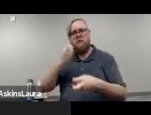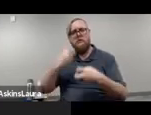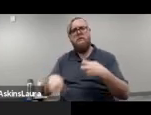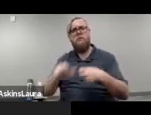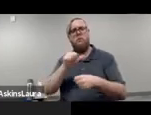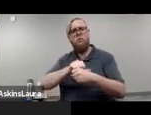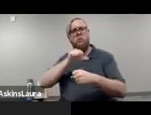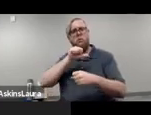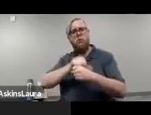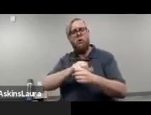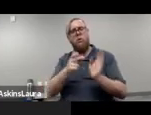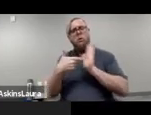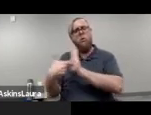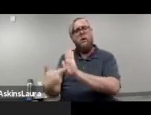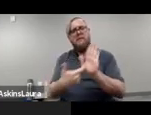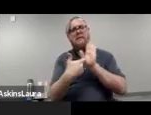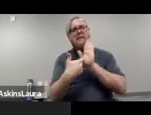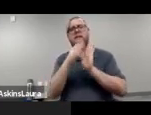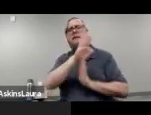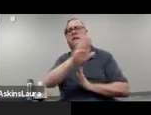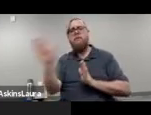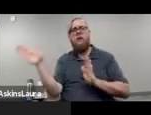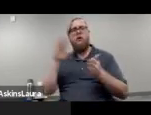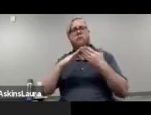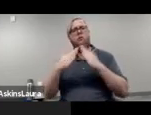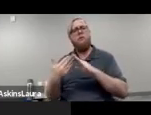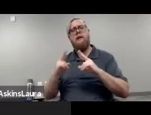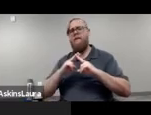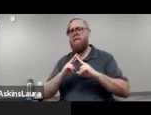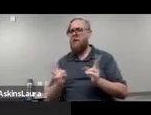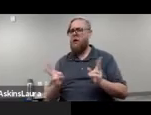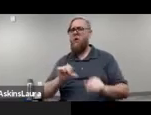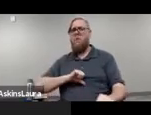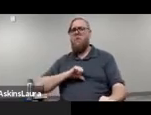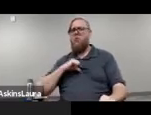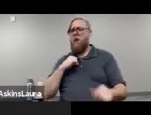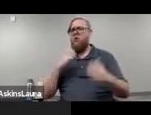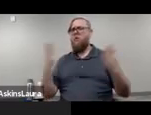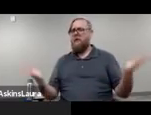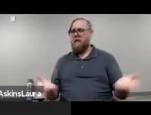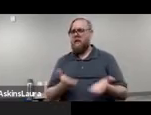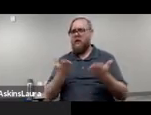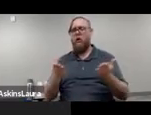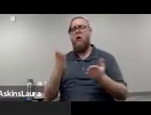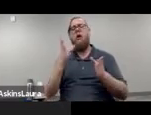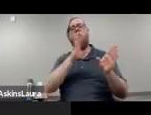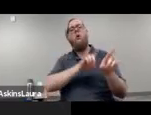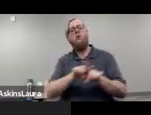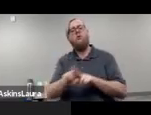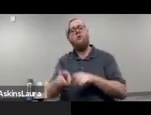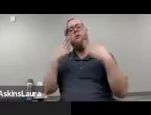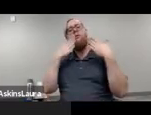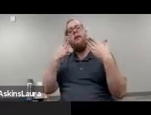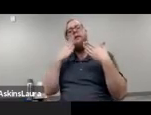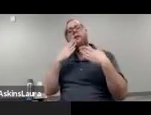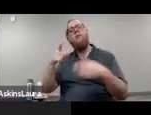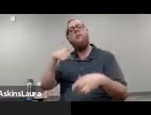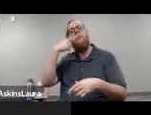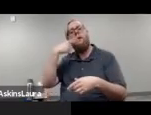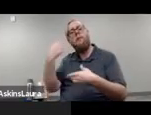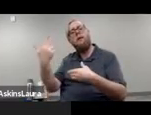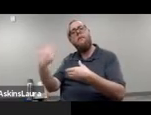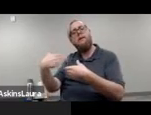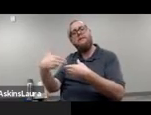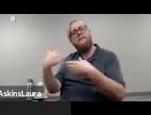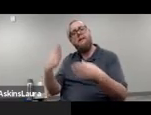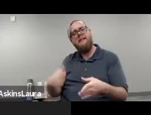representing their communities. So I'm very proud to set up this table with everyone. Um, I also want to thank the public participants, uh, for tuning